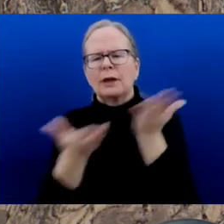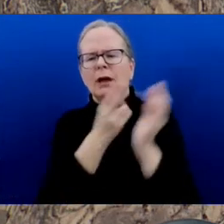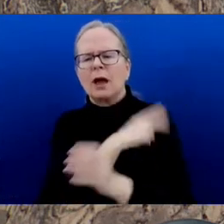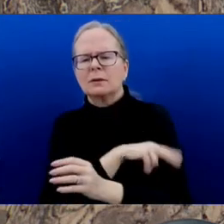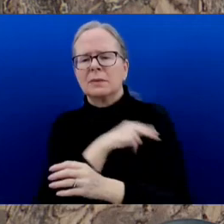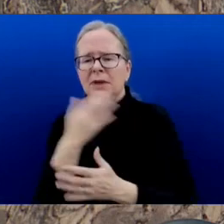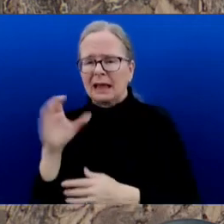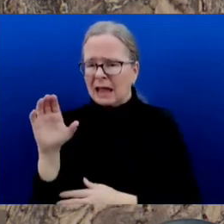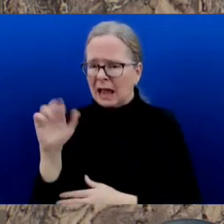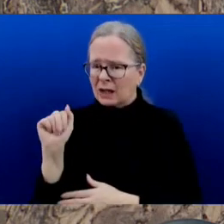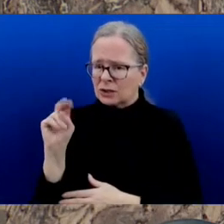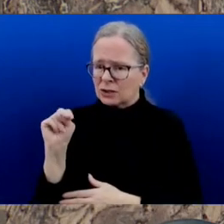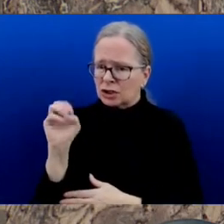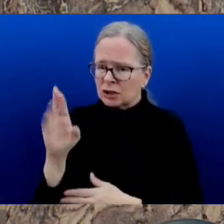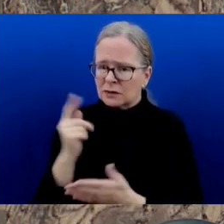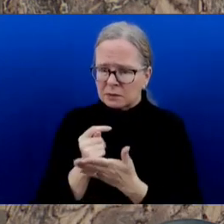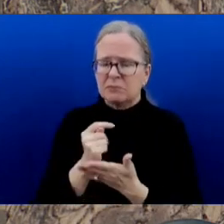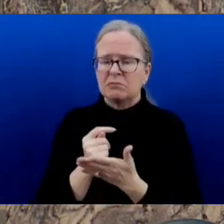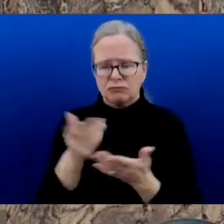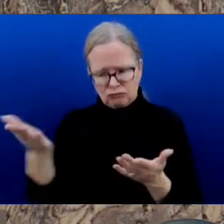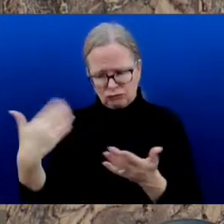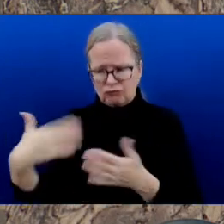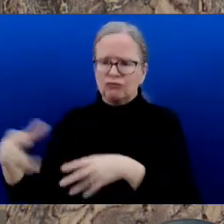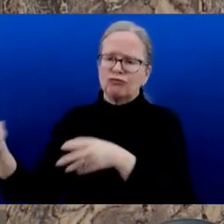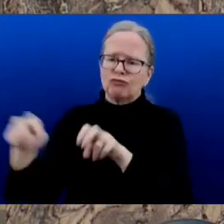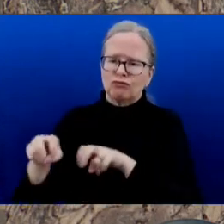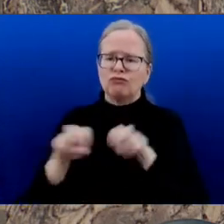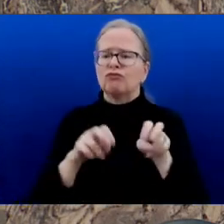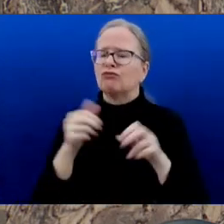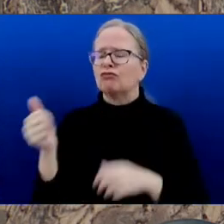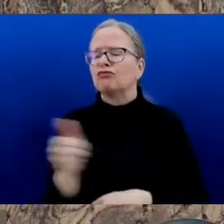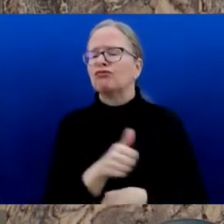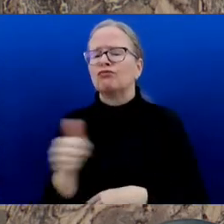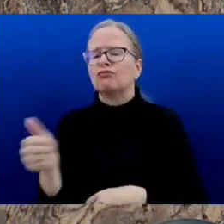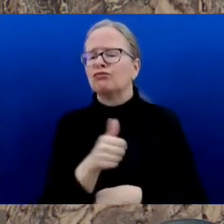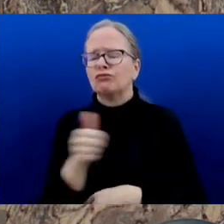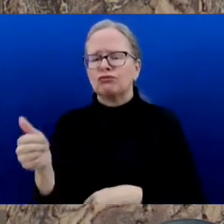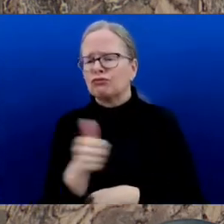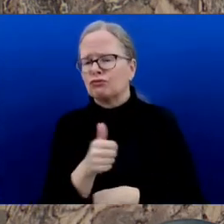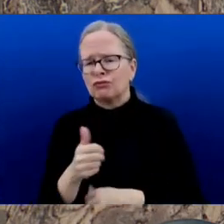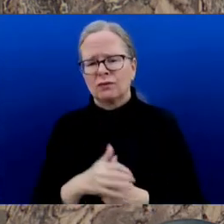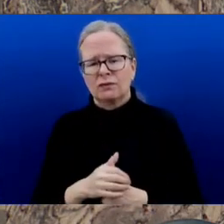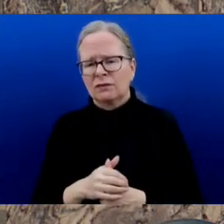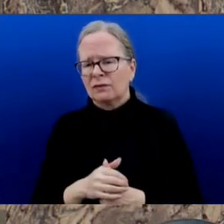He was active with almost every community association he could affiliate with.